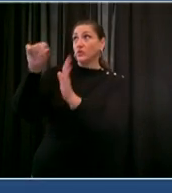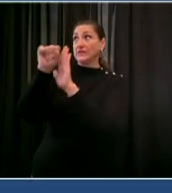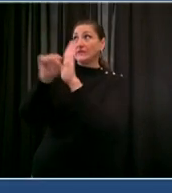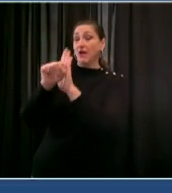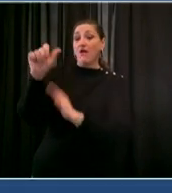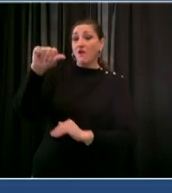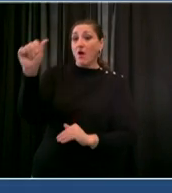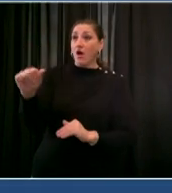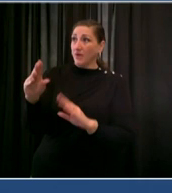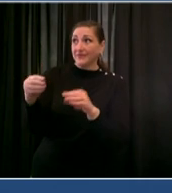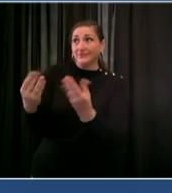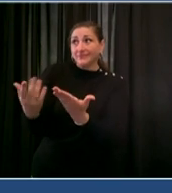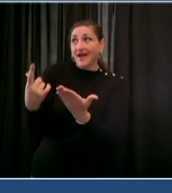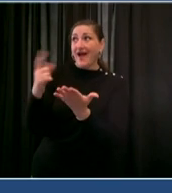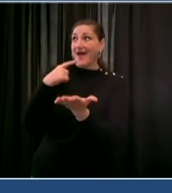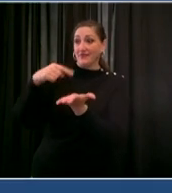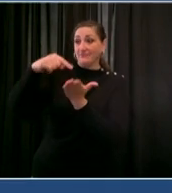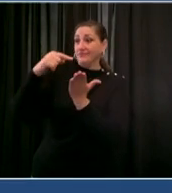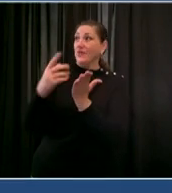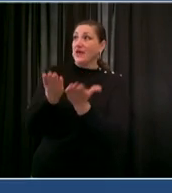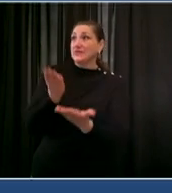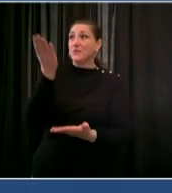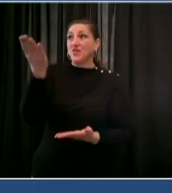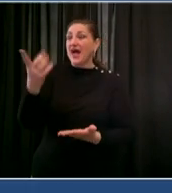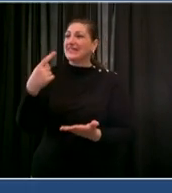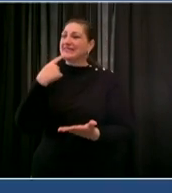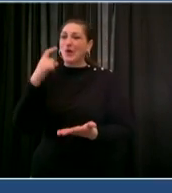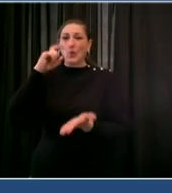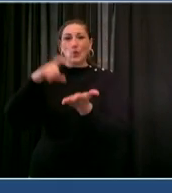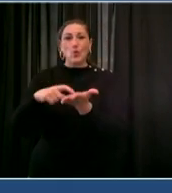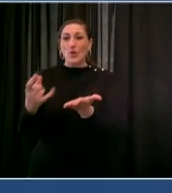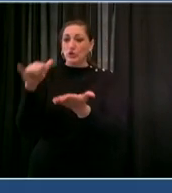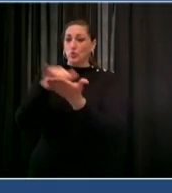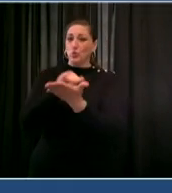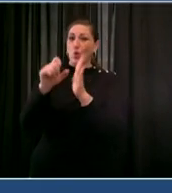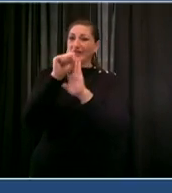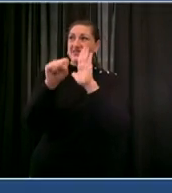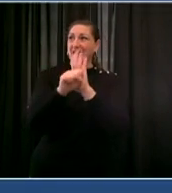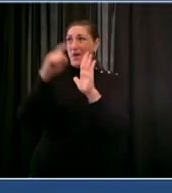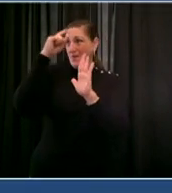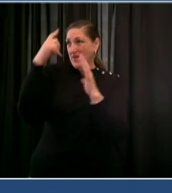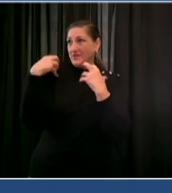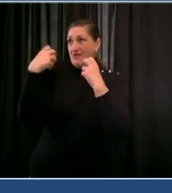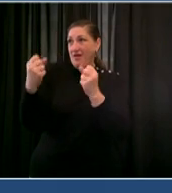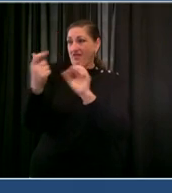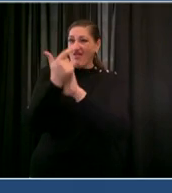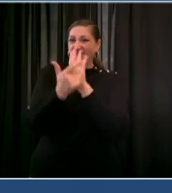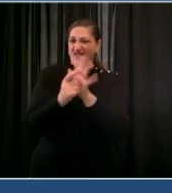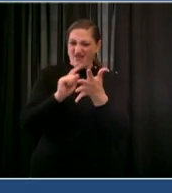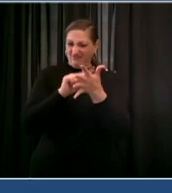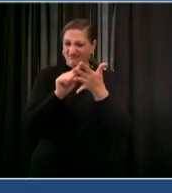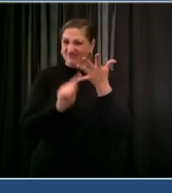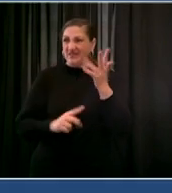bill addresses a series of flaws and gaps in the new york state mental hygiene law that are making it